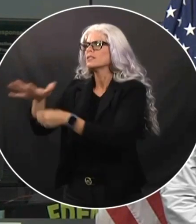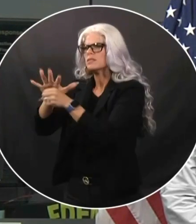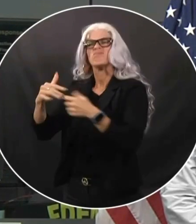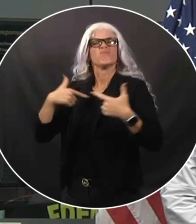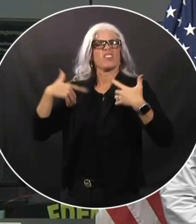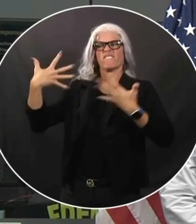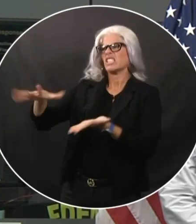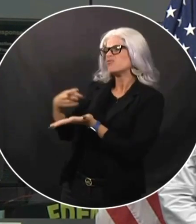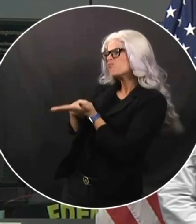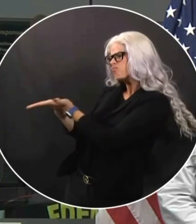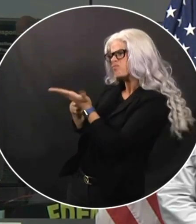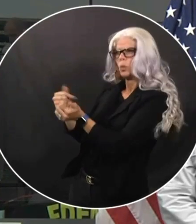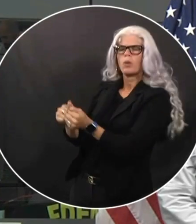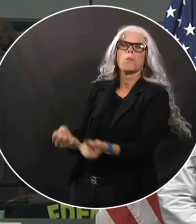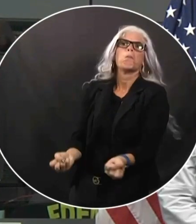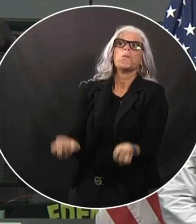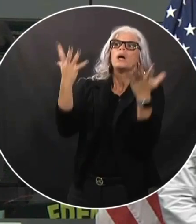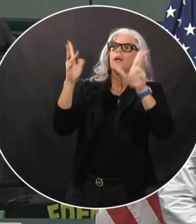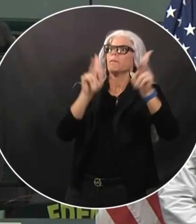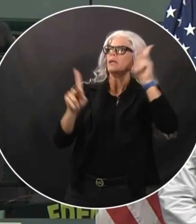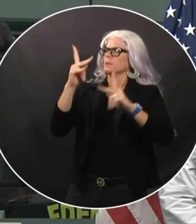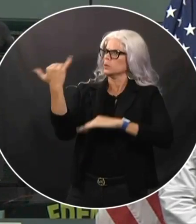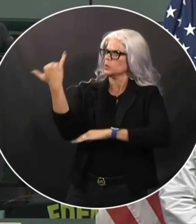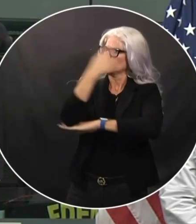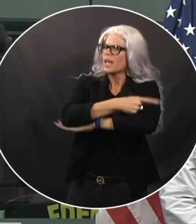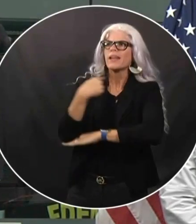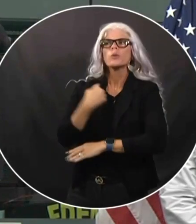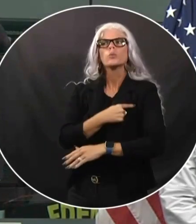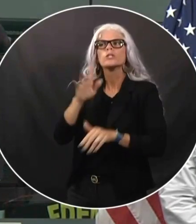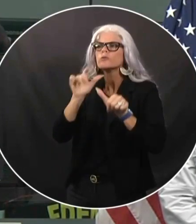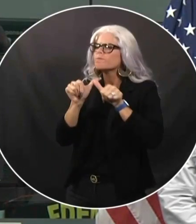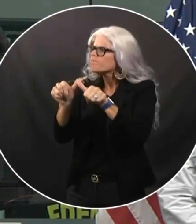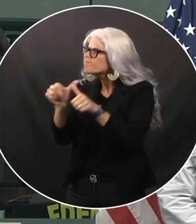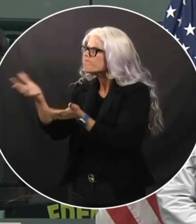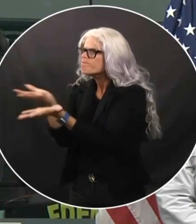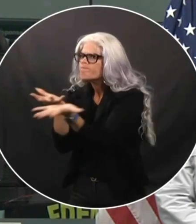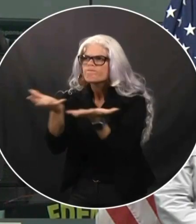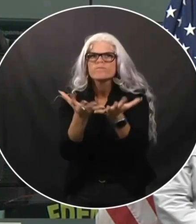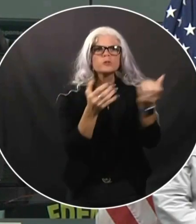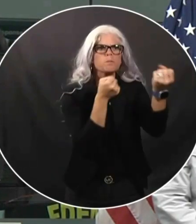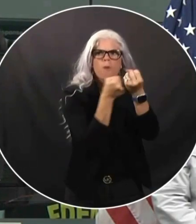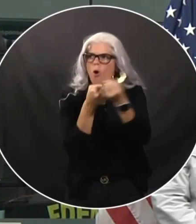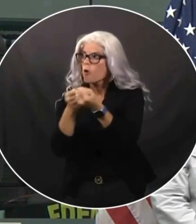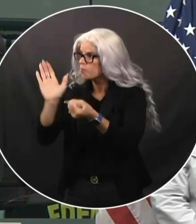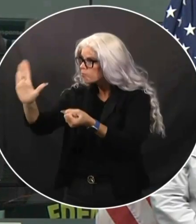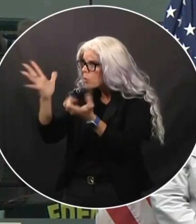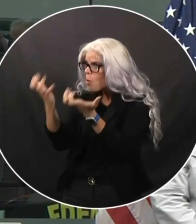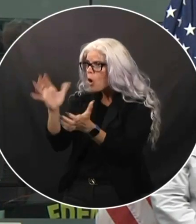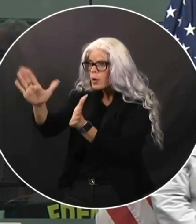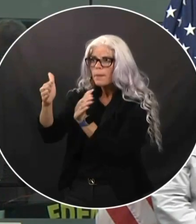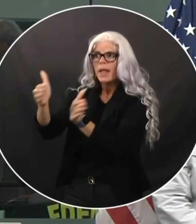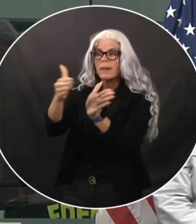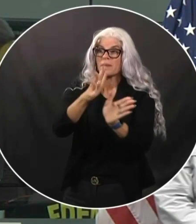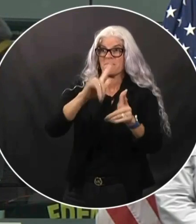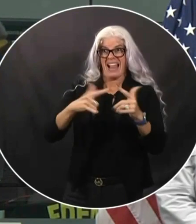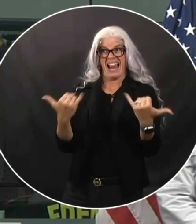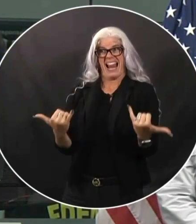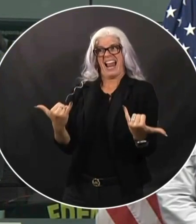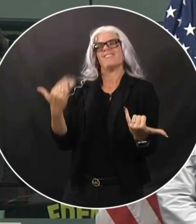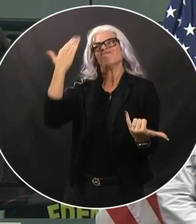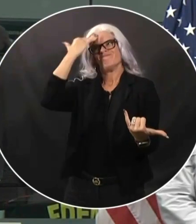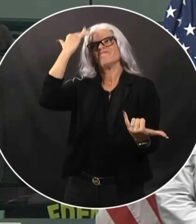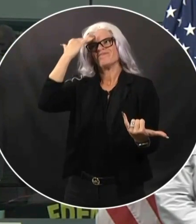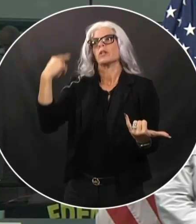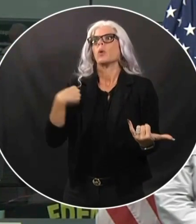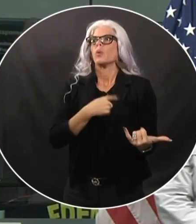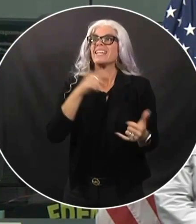today. We're going to continue to work to support their plans. Obviously, at this point, we want everyone to be